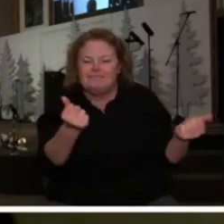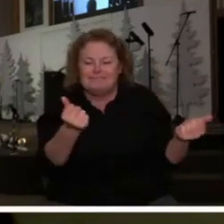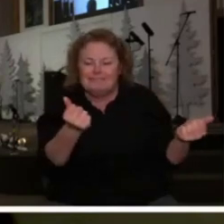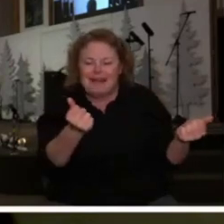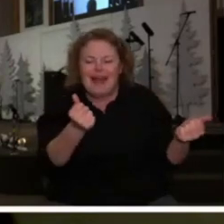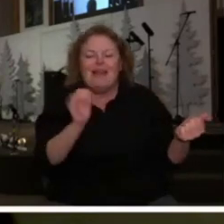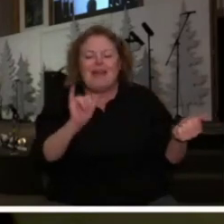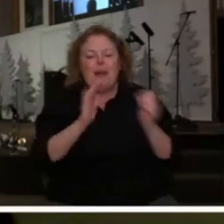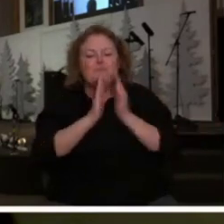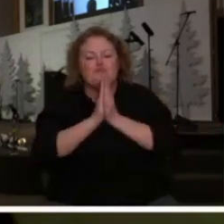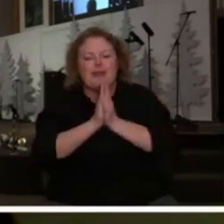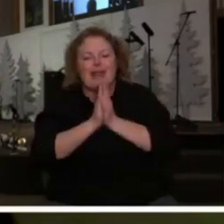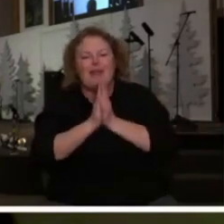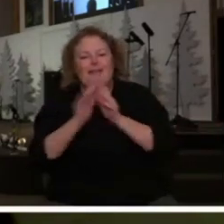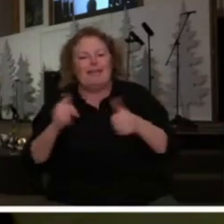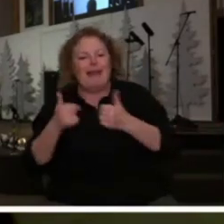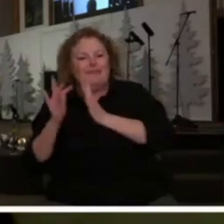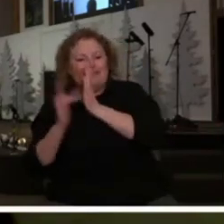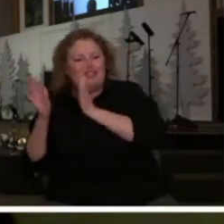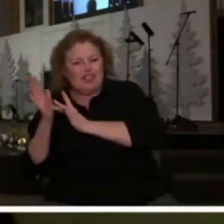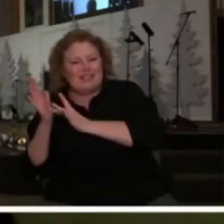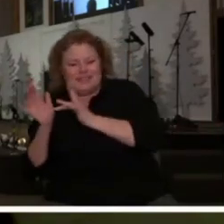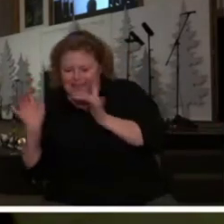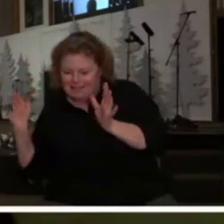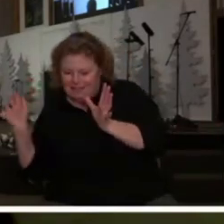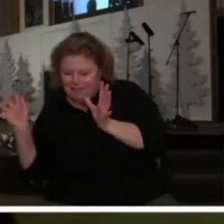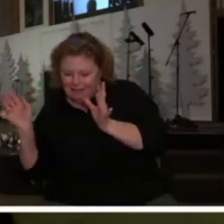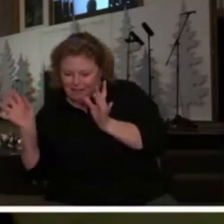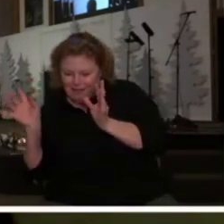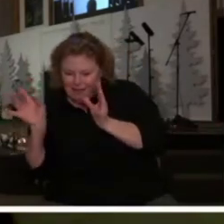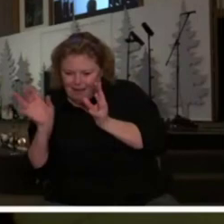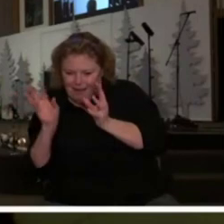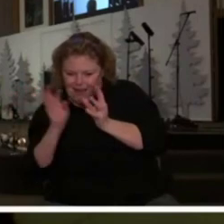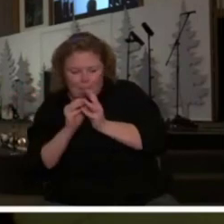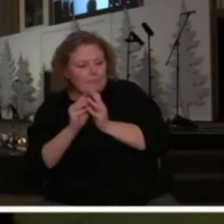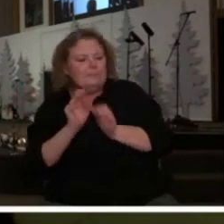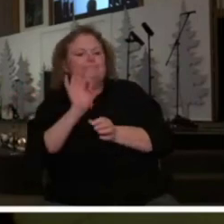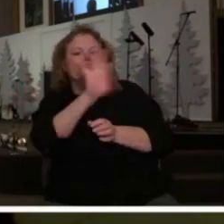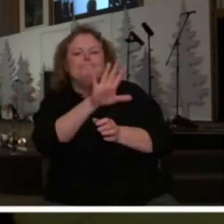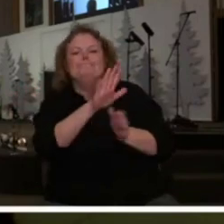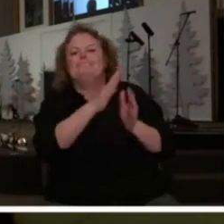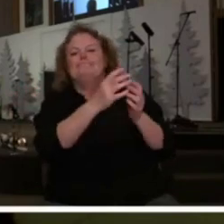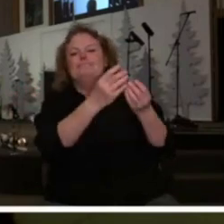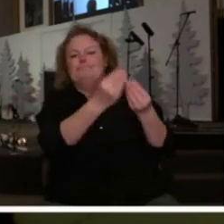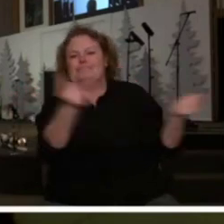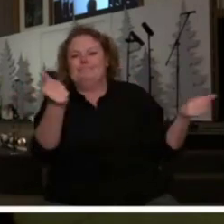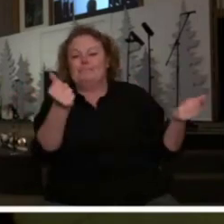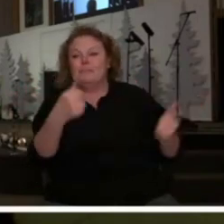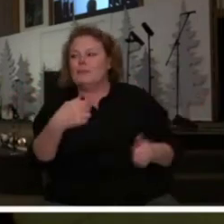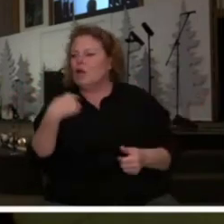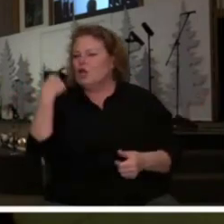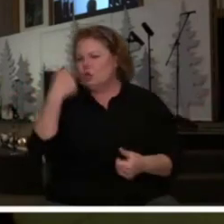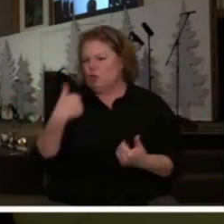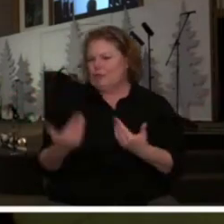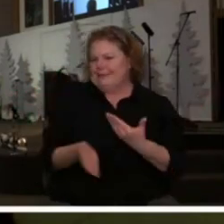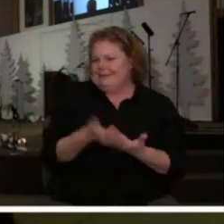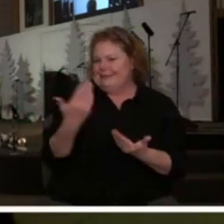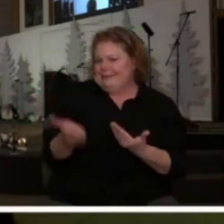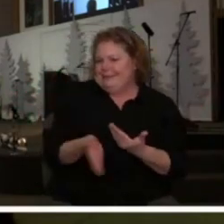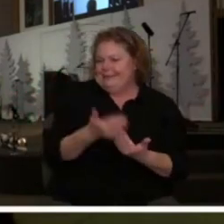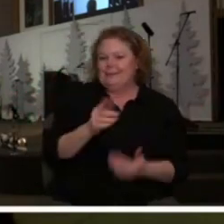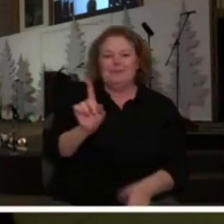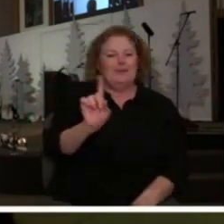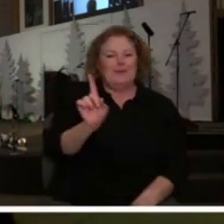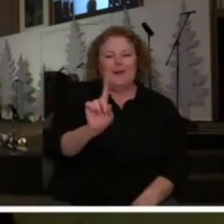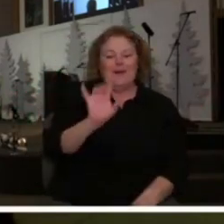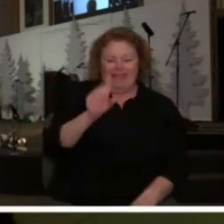suddenly gone and the boy is suddenly delivered and healing suddenly covers and it looks so easy but what you don't know is that